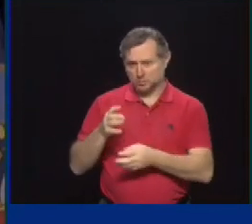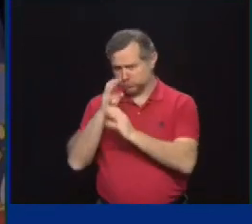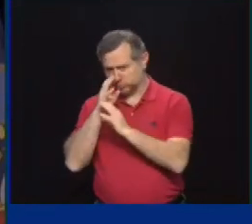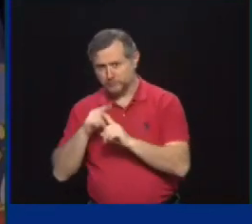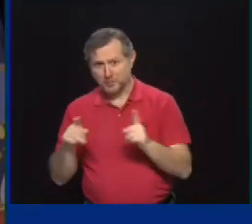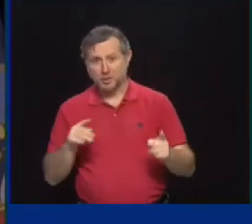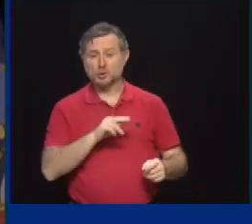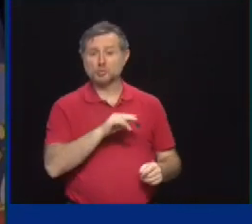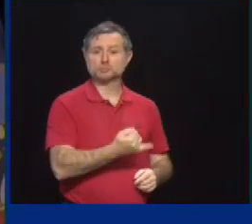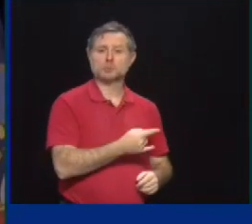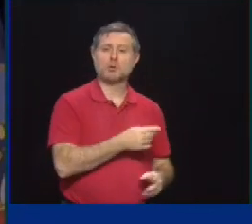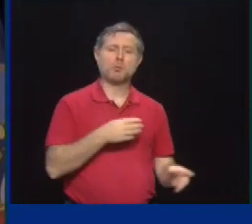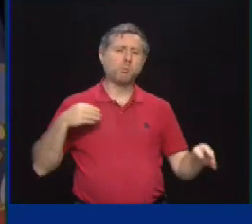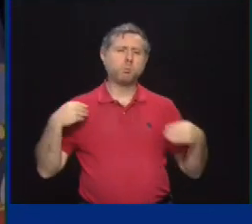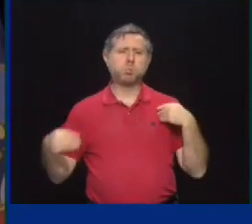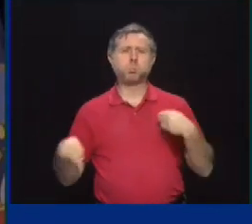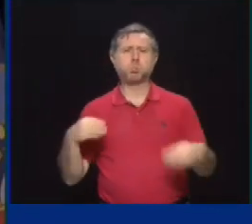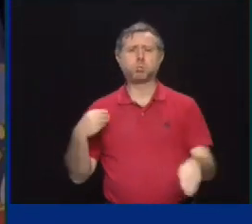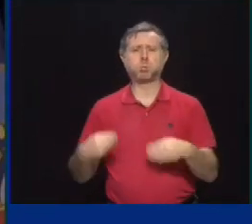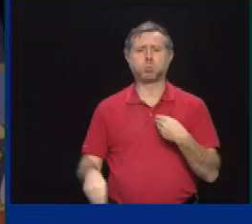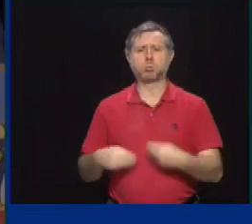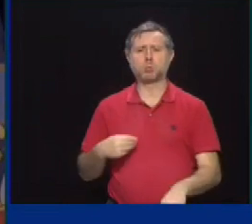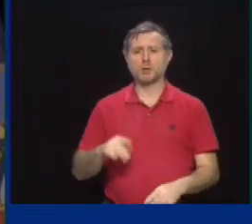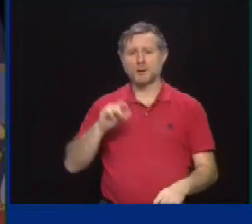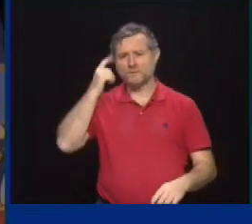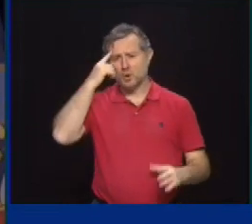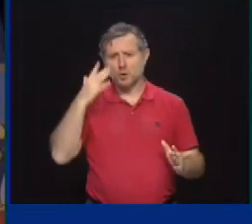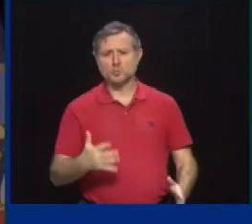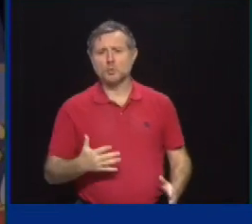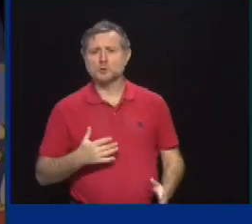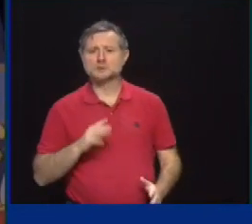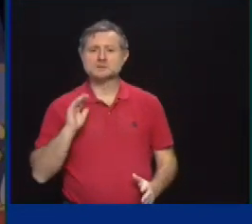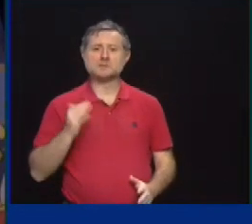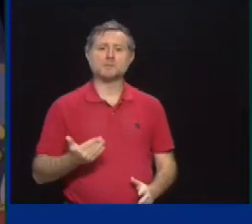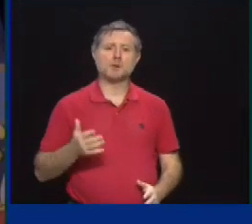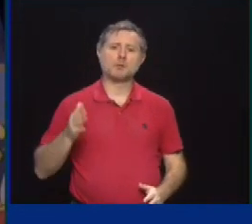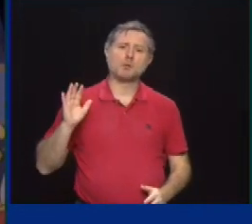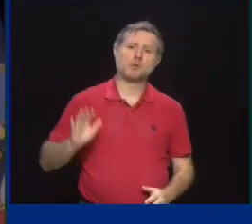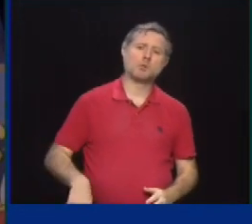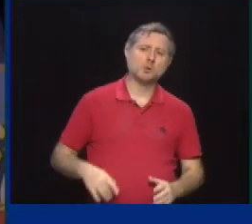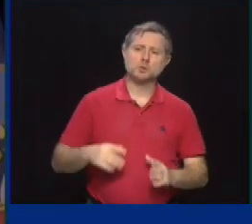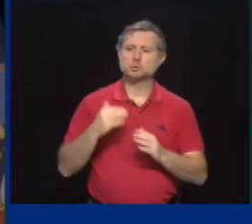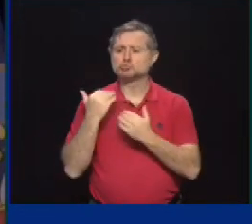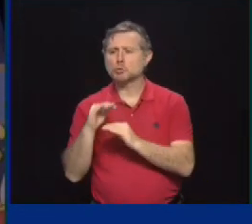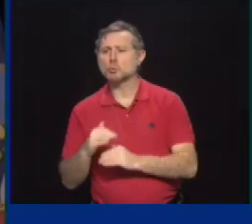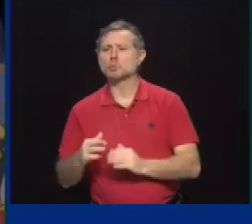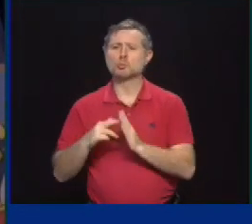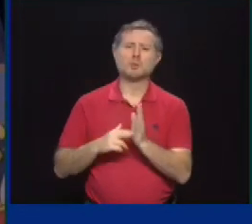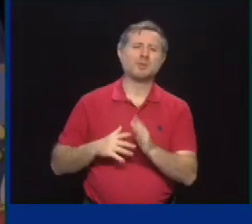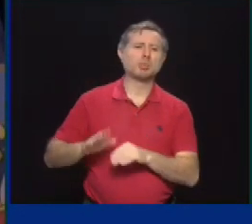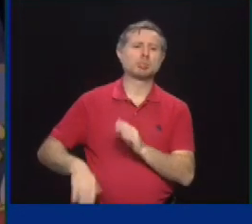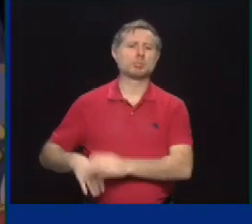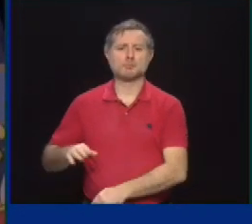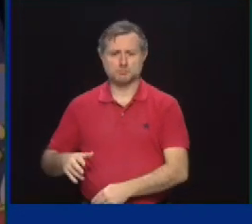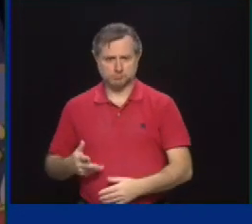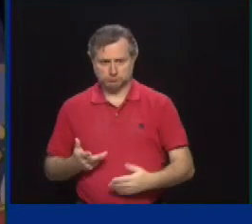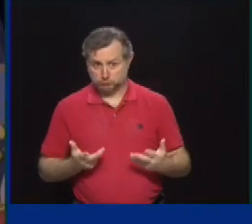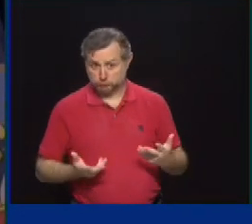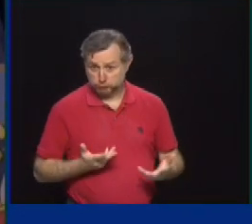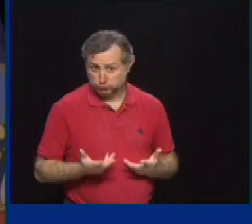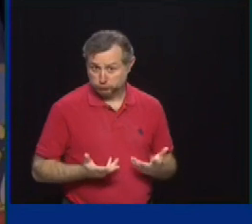free-for-all at this point? The governor does not seem willing to put in any regulations anytime soon beyond a vaccine or test kind of situation.